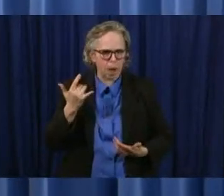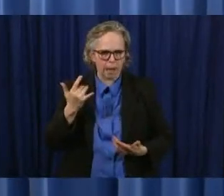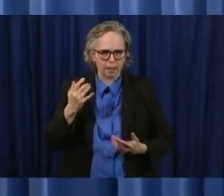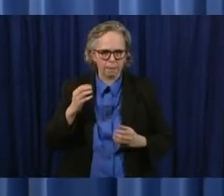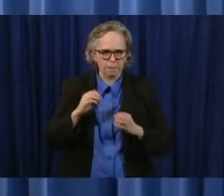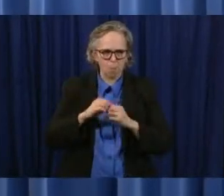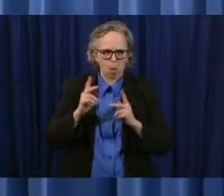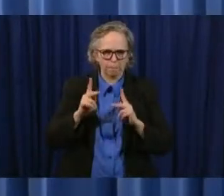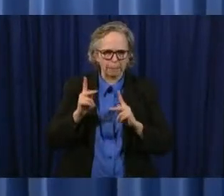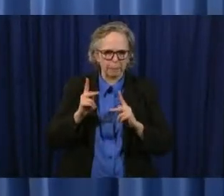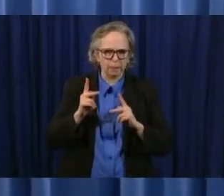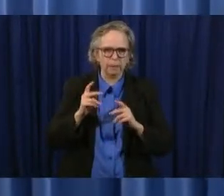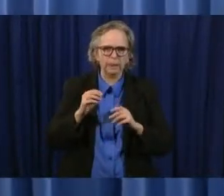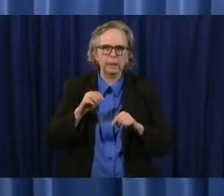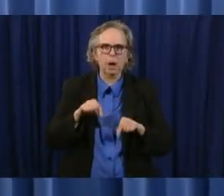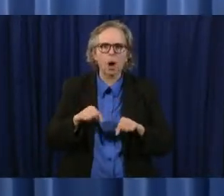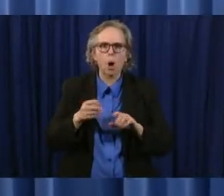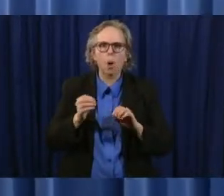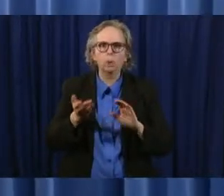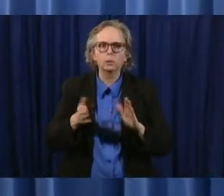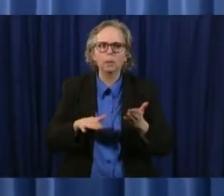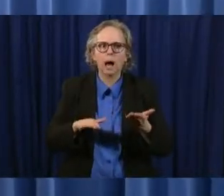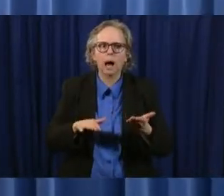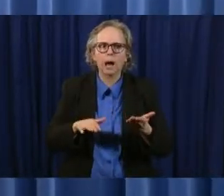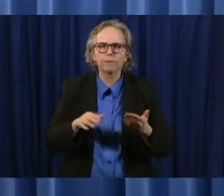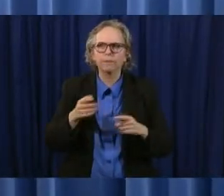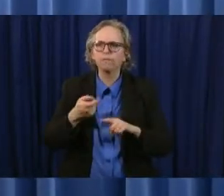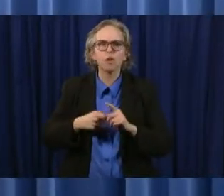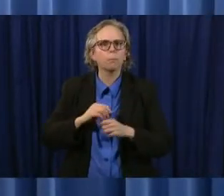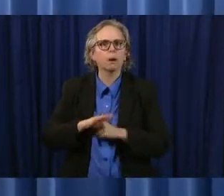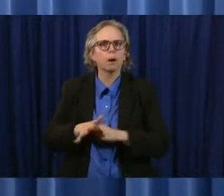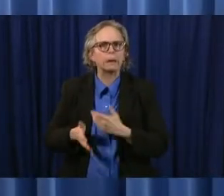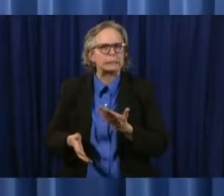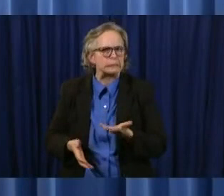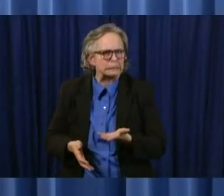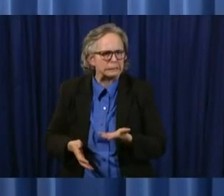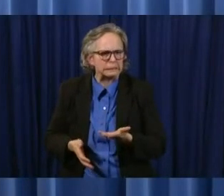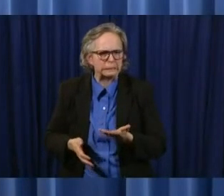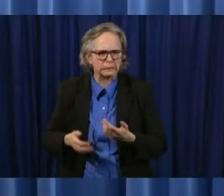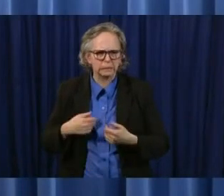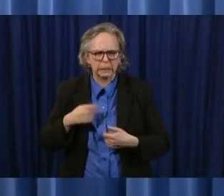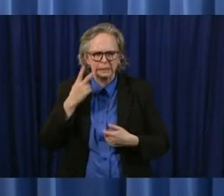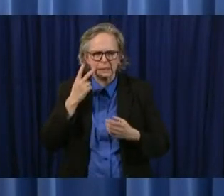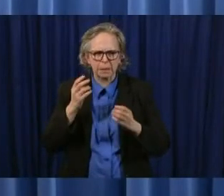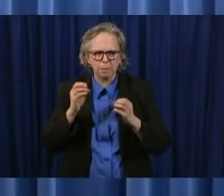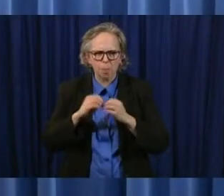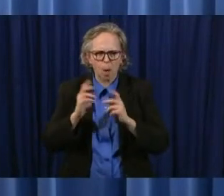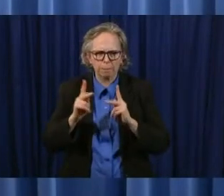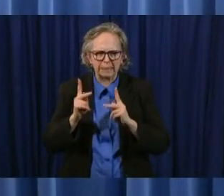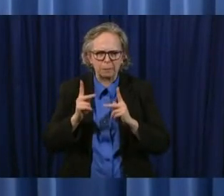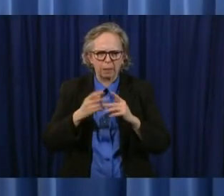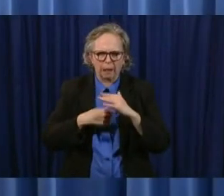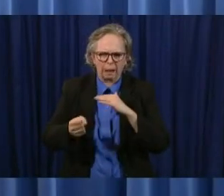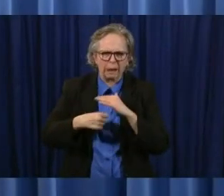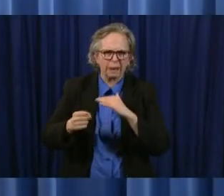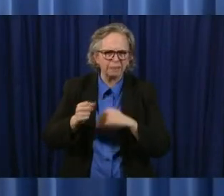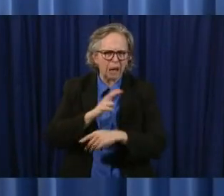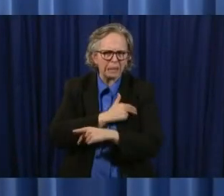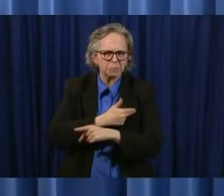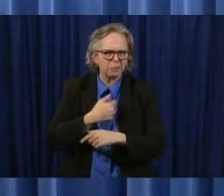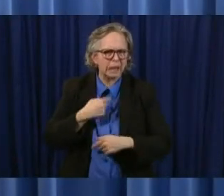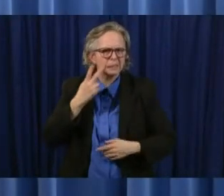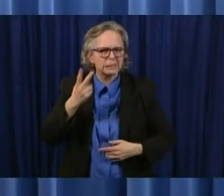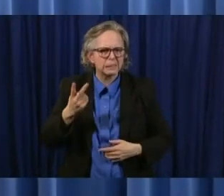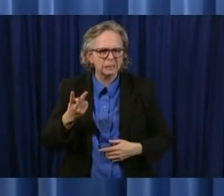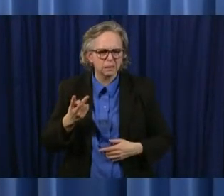covet 19 and i see more ohioans who are going to the hospital and more ohioans who are going into